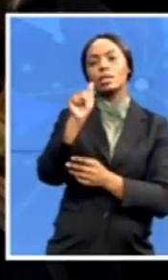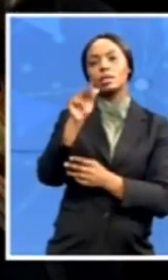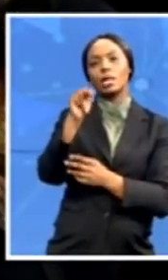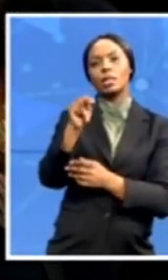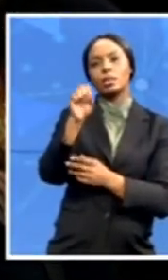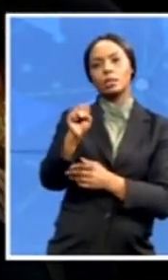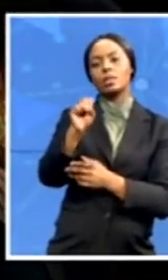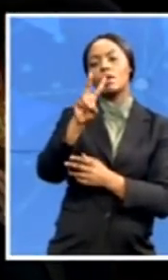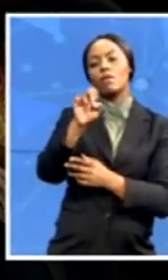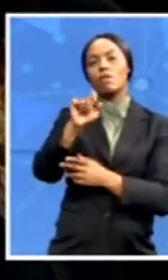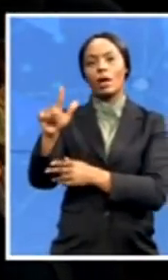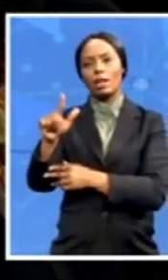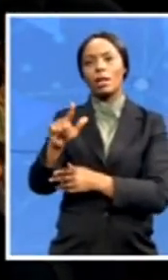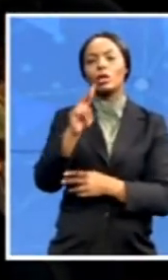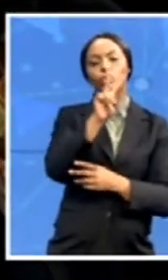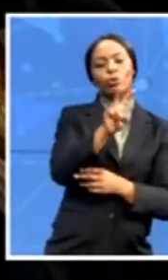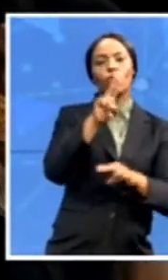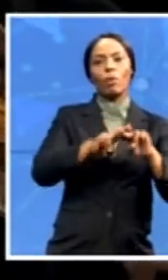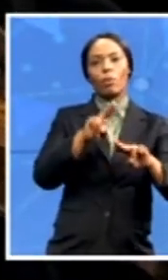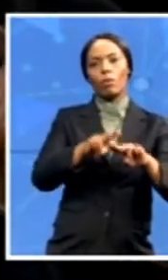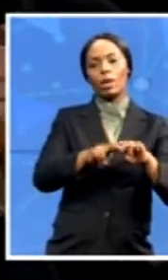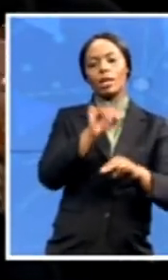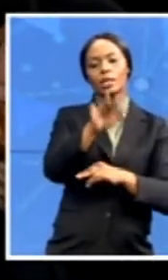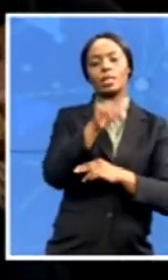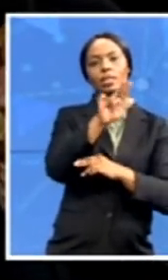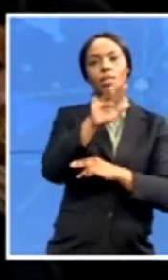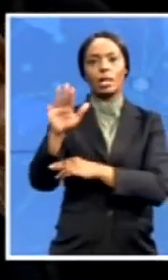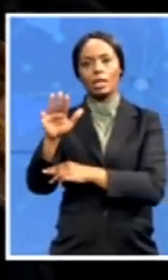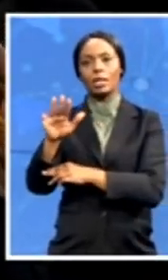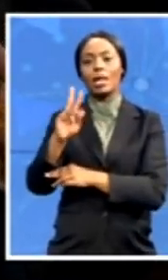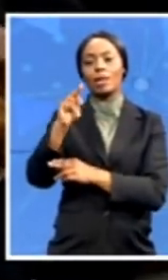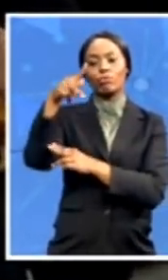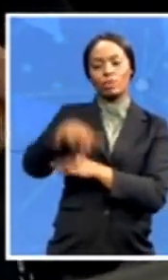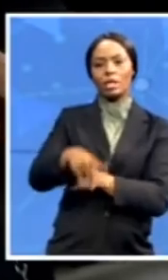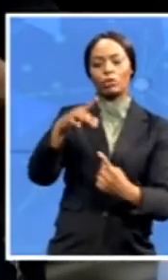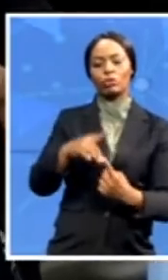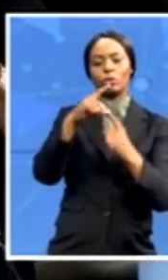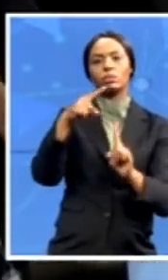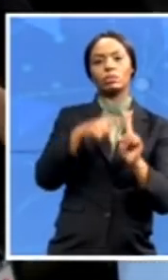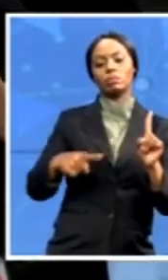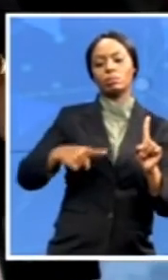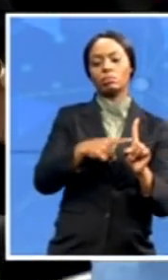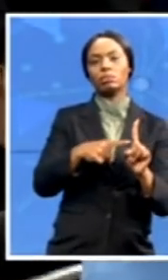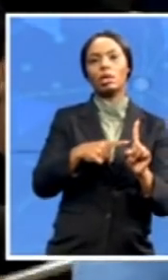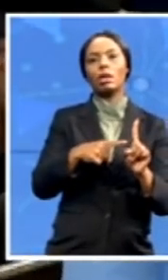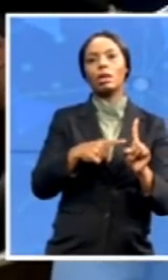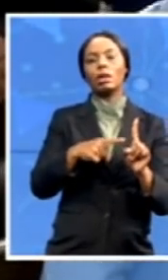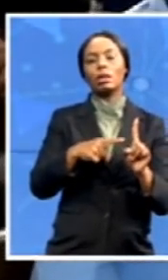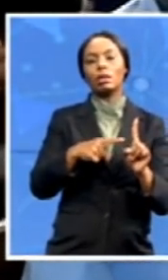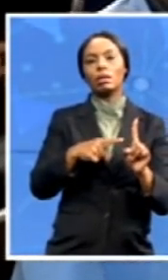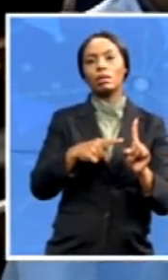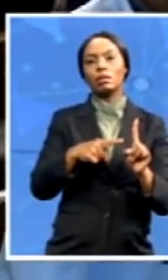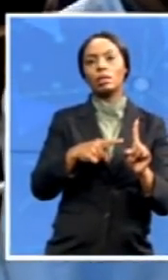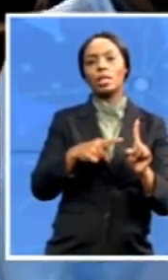the caucus of the National Party chose him as the national leader of the party.